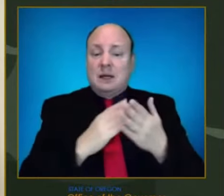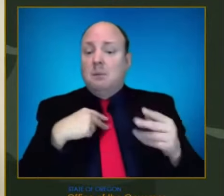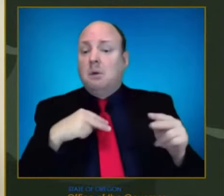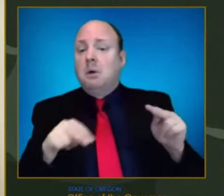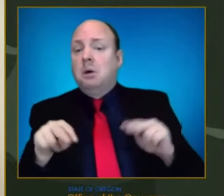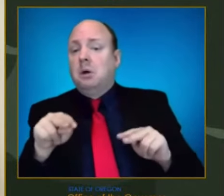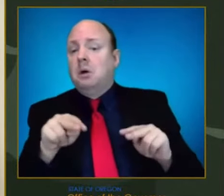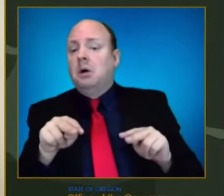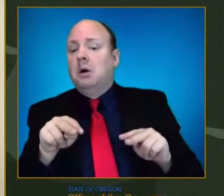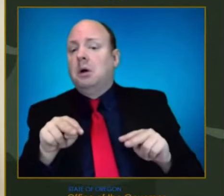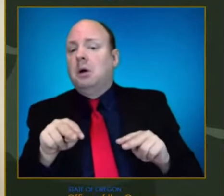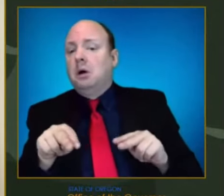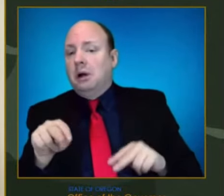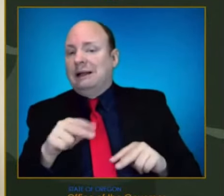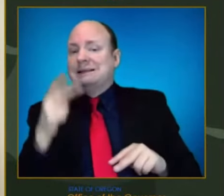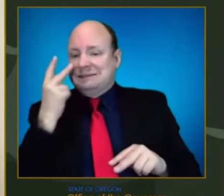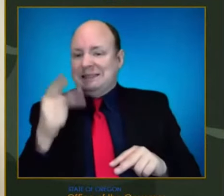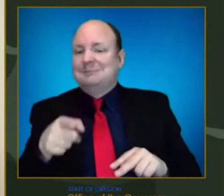them to do so.